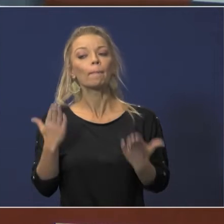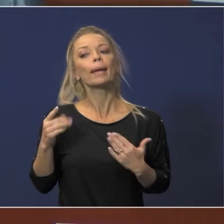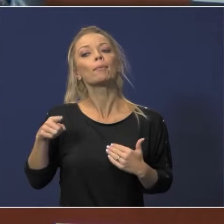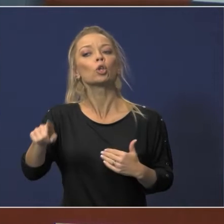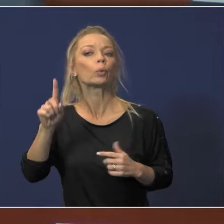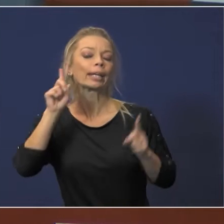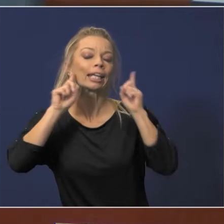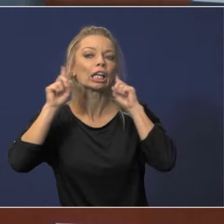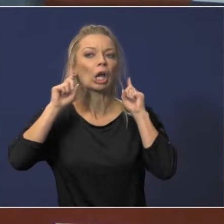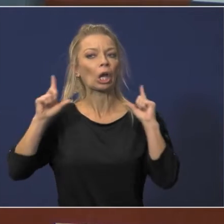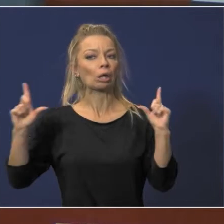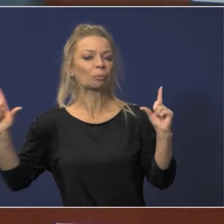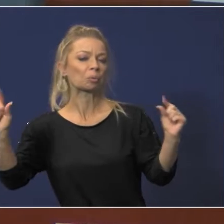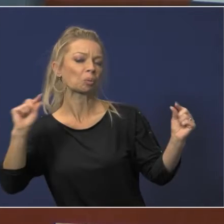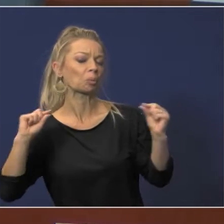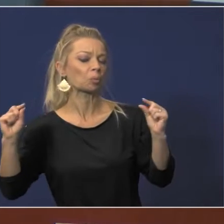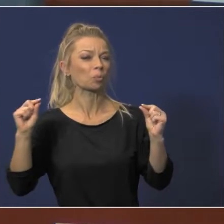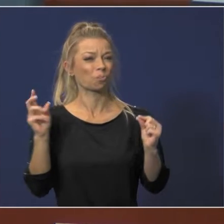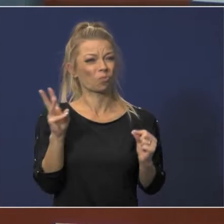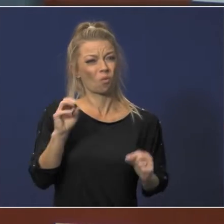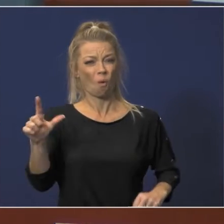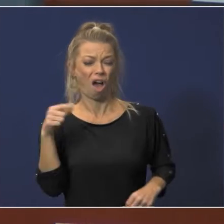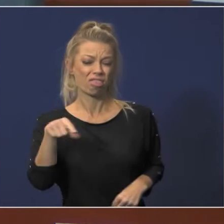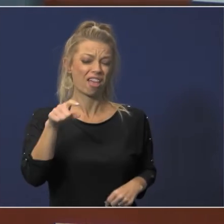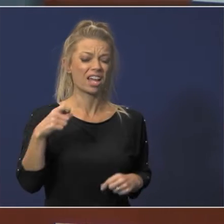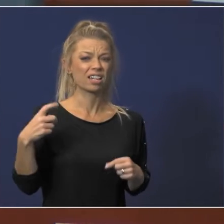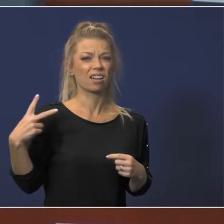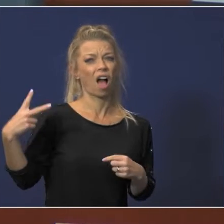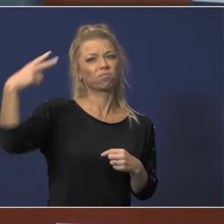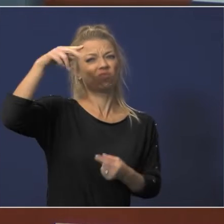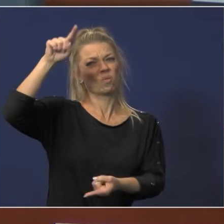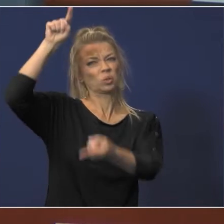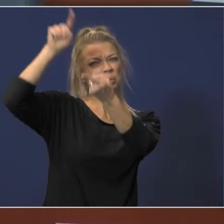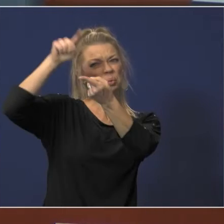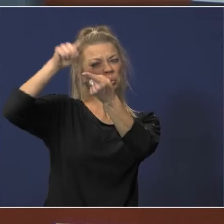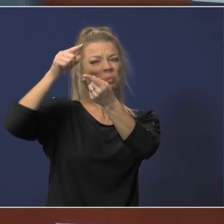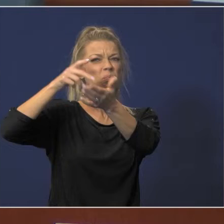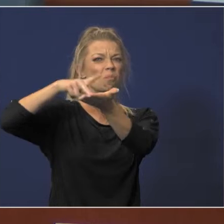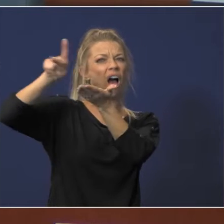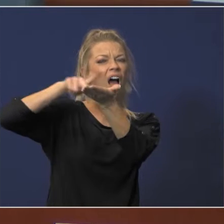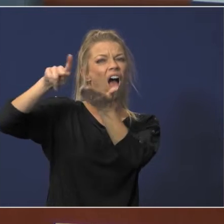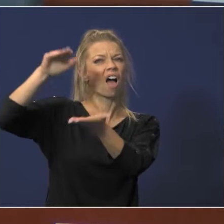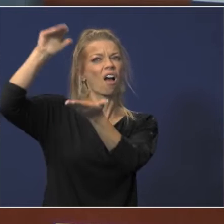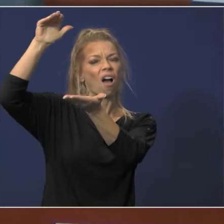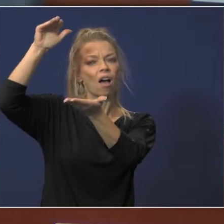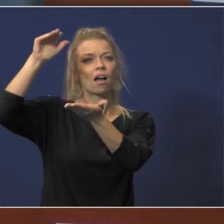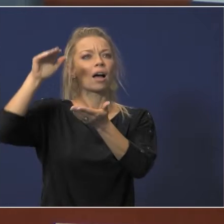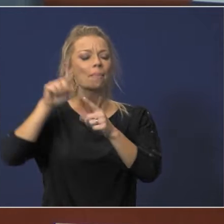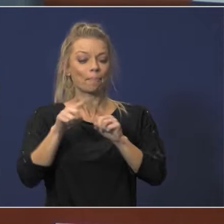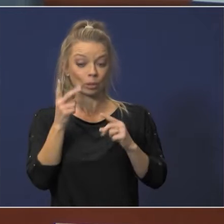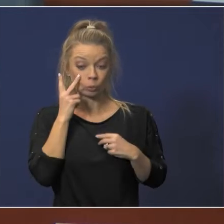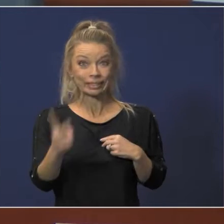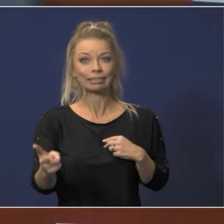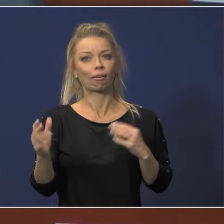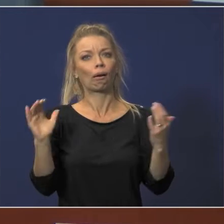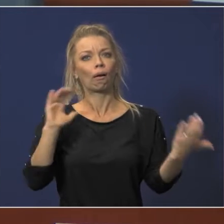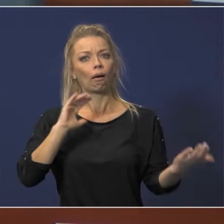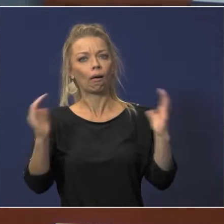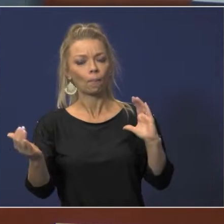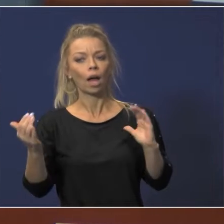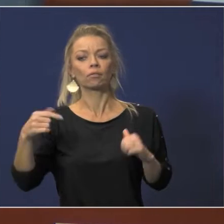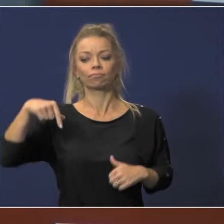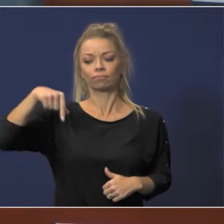well you know they need to just cut the fat up top just spending way too much. When you look at that you see the difference between us